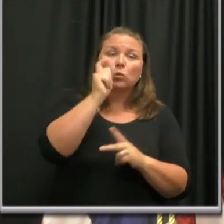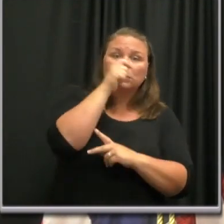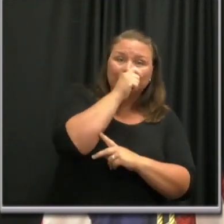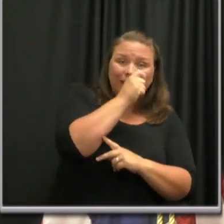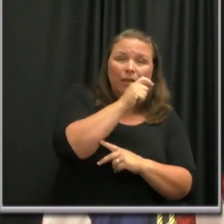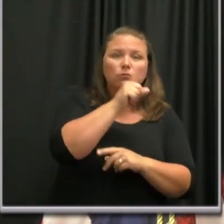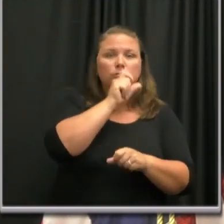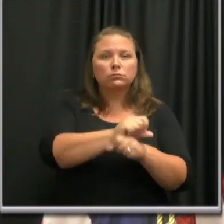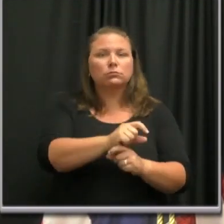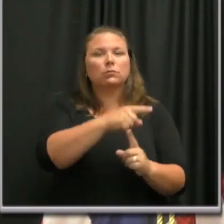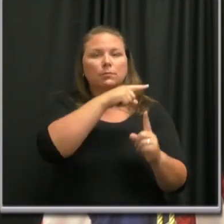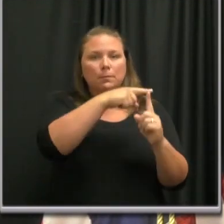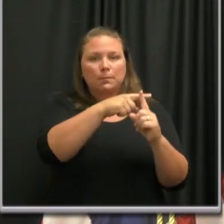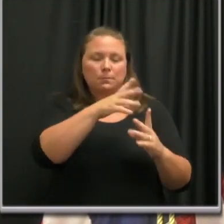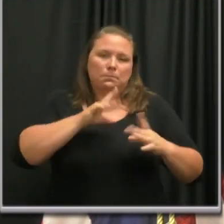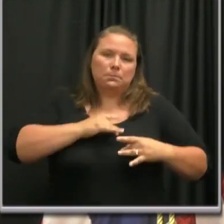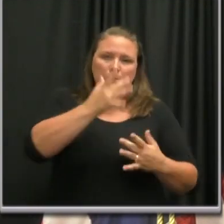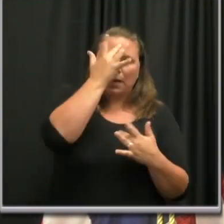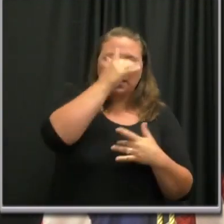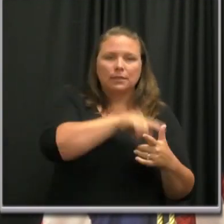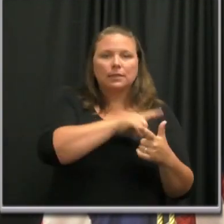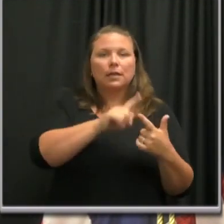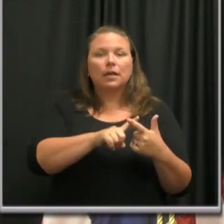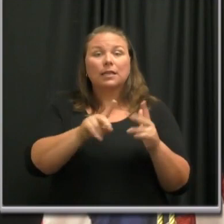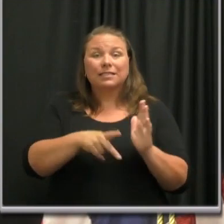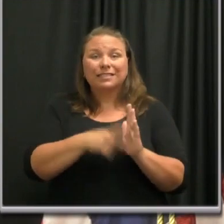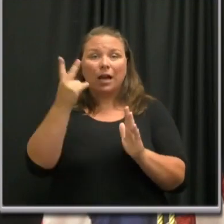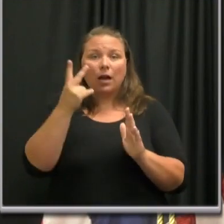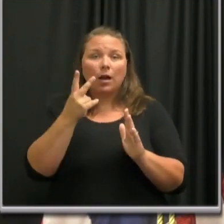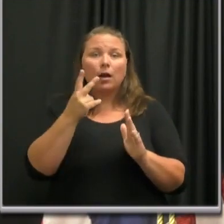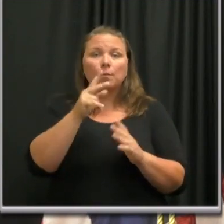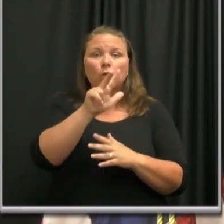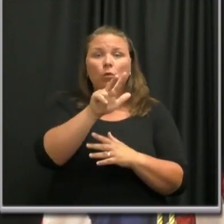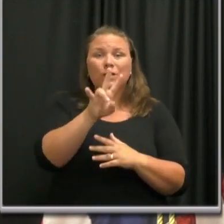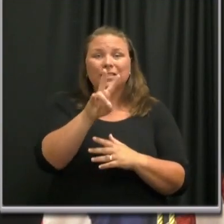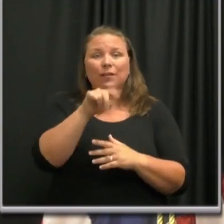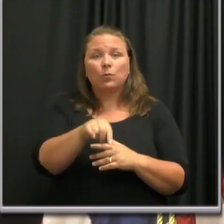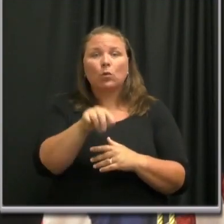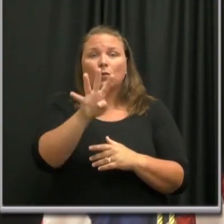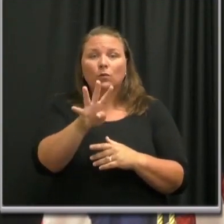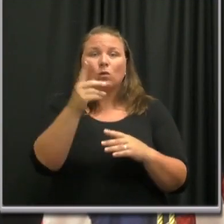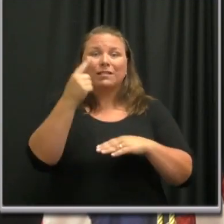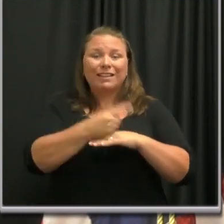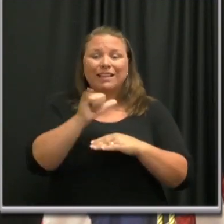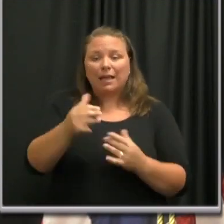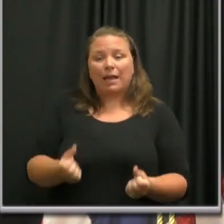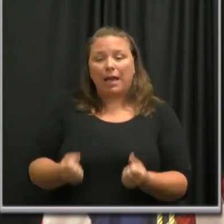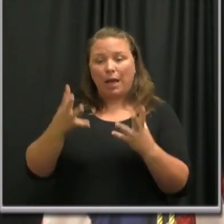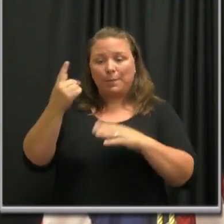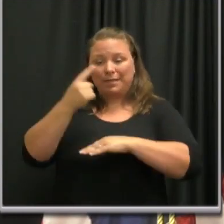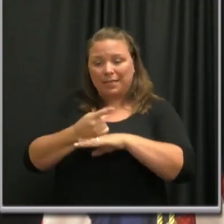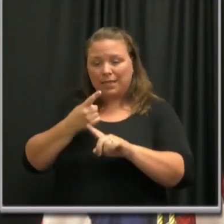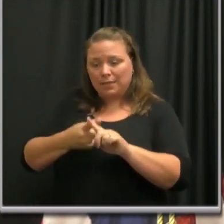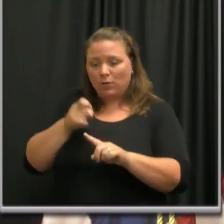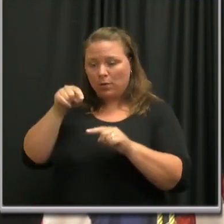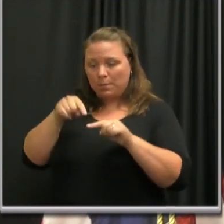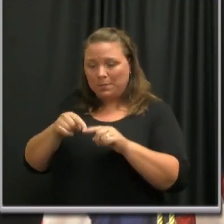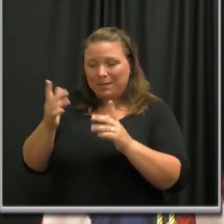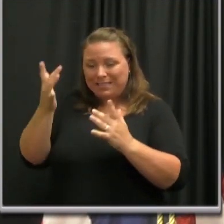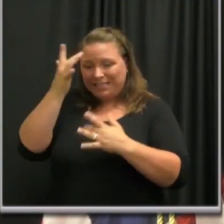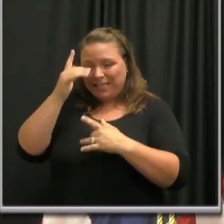The doubling rate of the virus today is 37.4 days. This is how many days it takes for the number of cases to double.